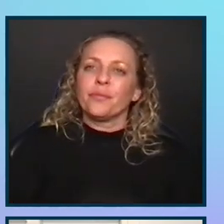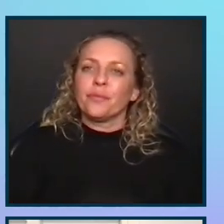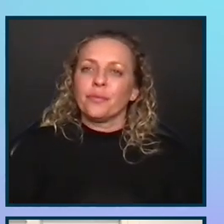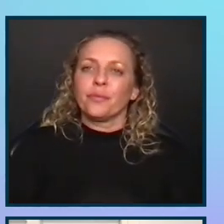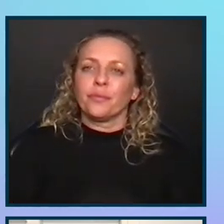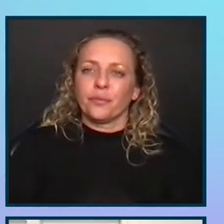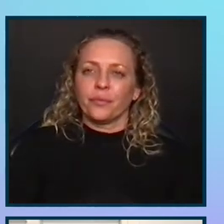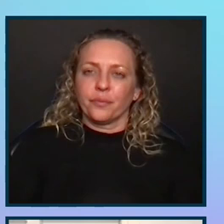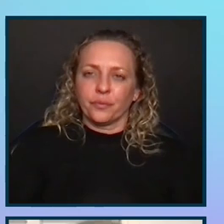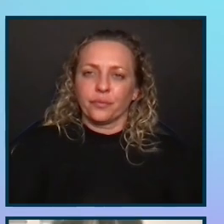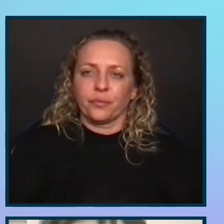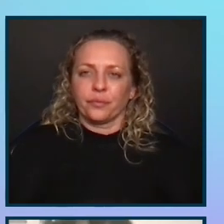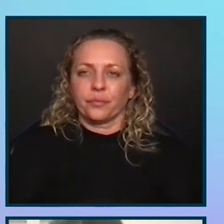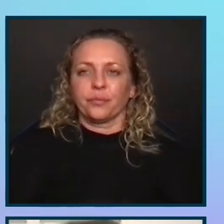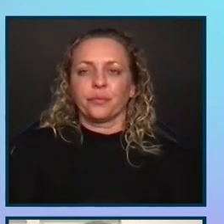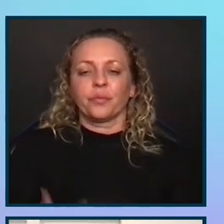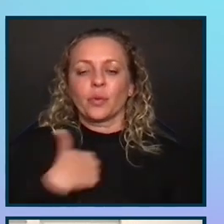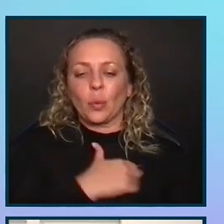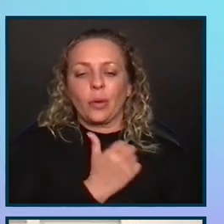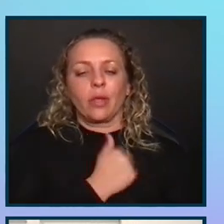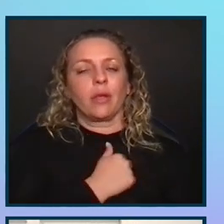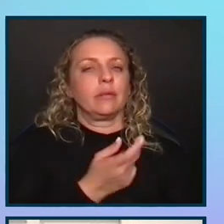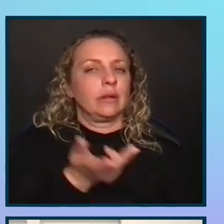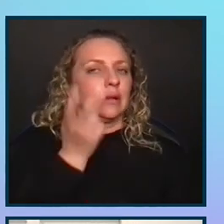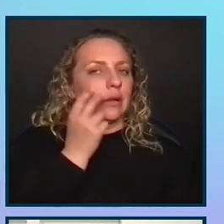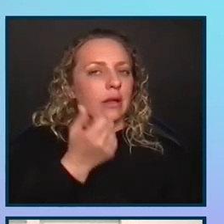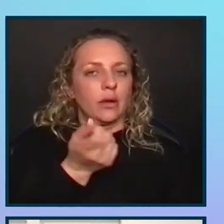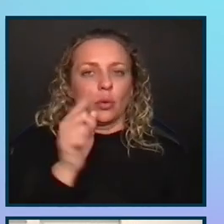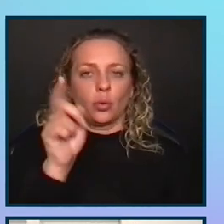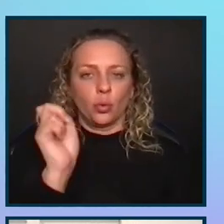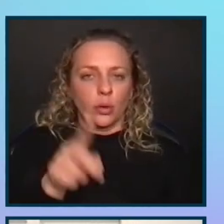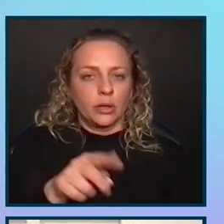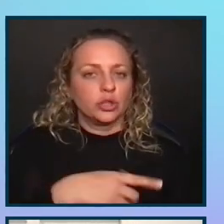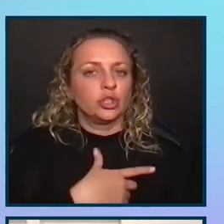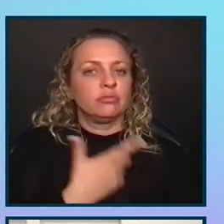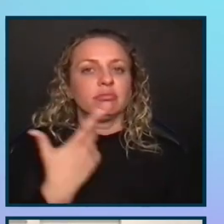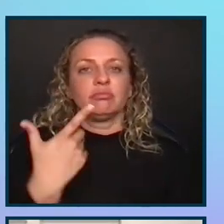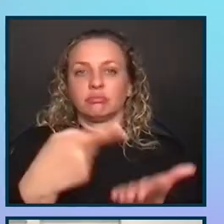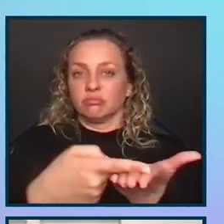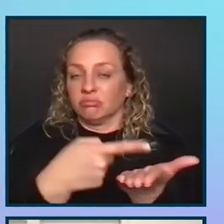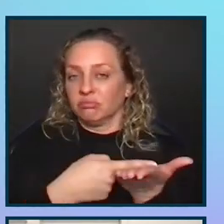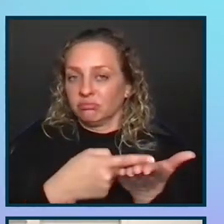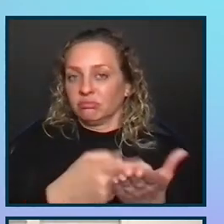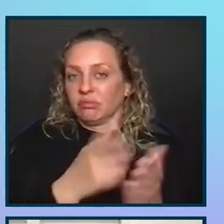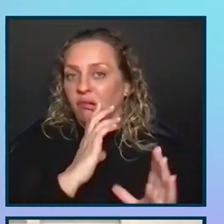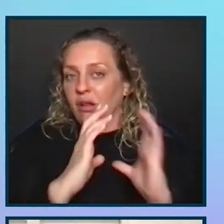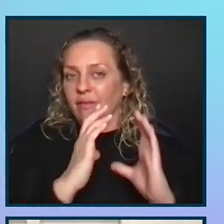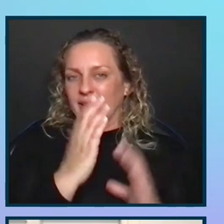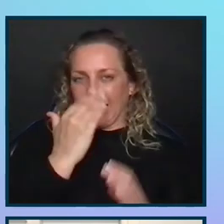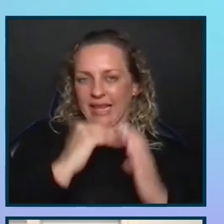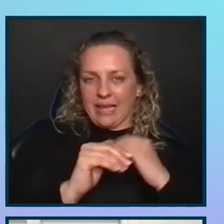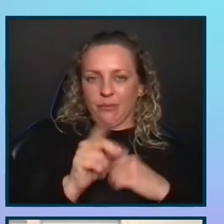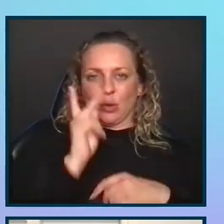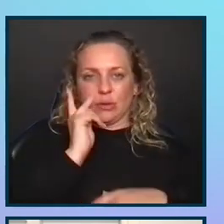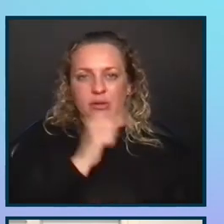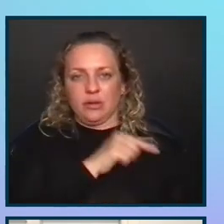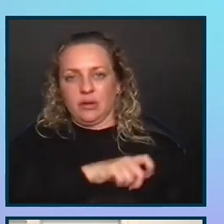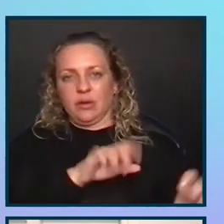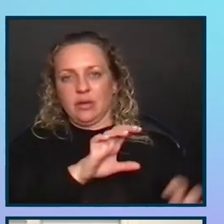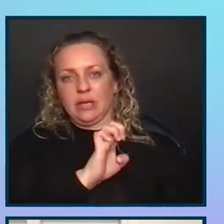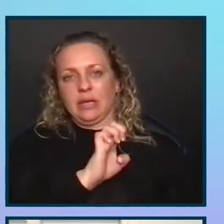So we would love to hear any questions, have some conversation. We have our email addresses on the screen,